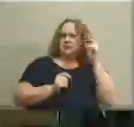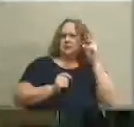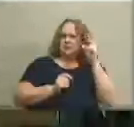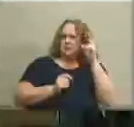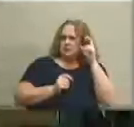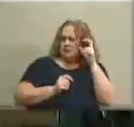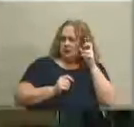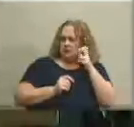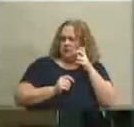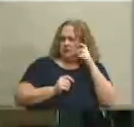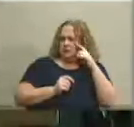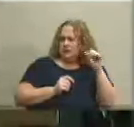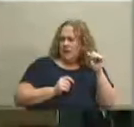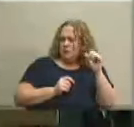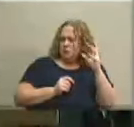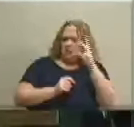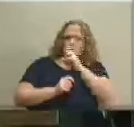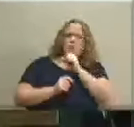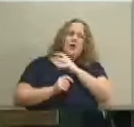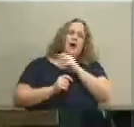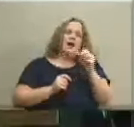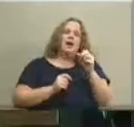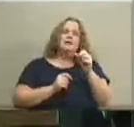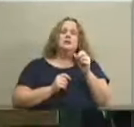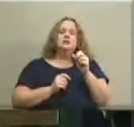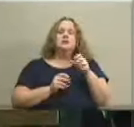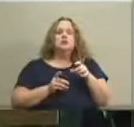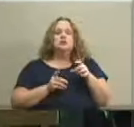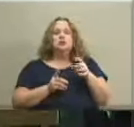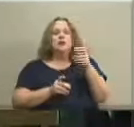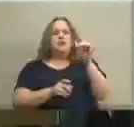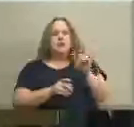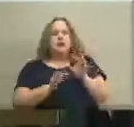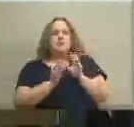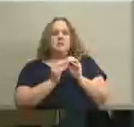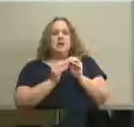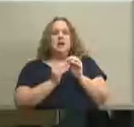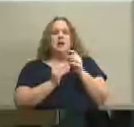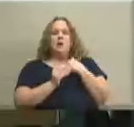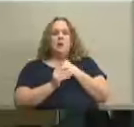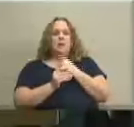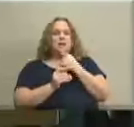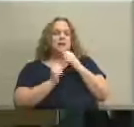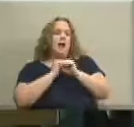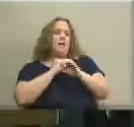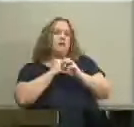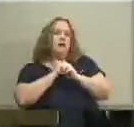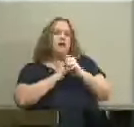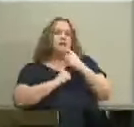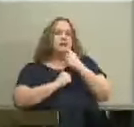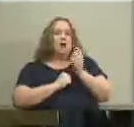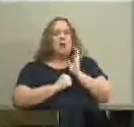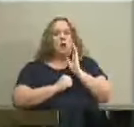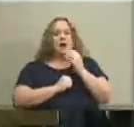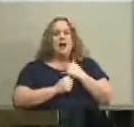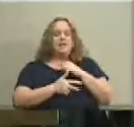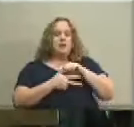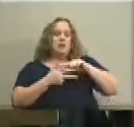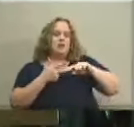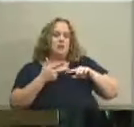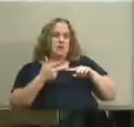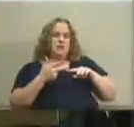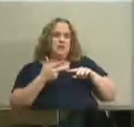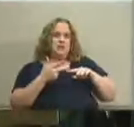it was advertised that there would be three finalists determined and at the conclusion of the meeting three